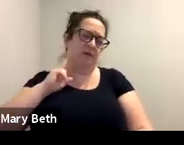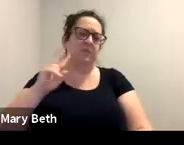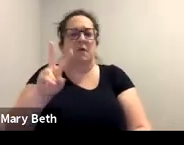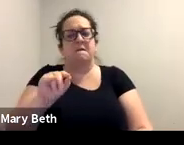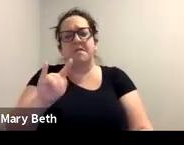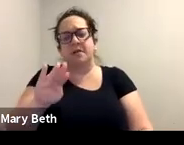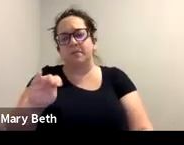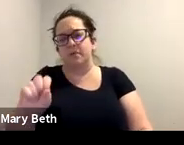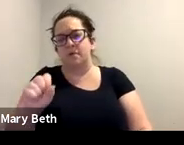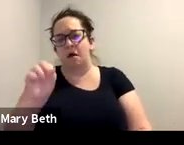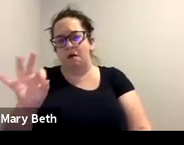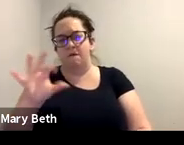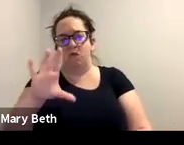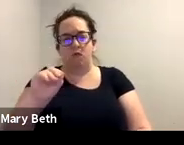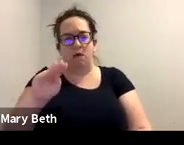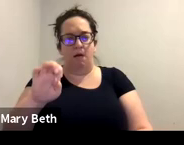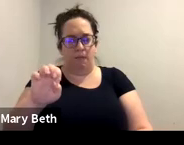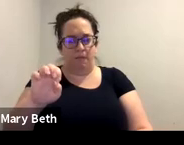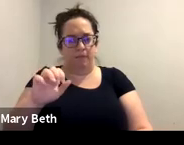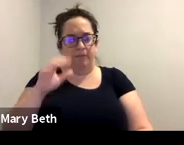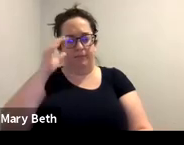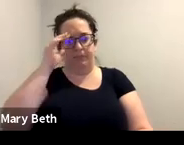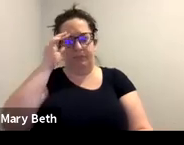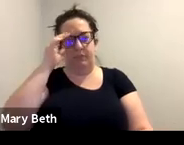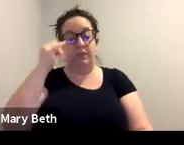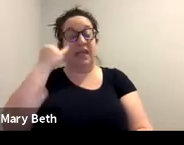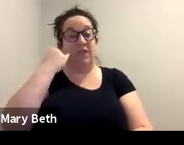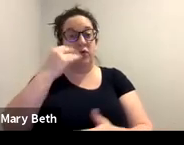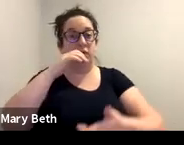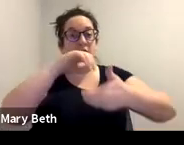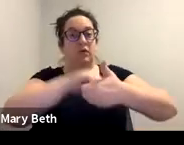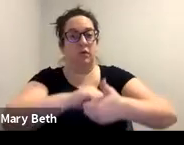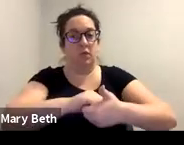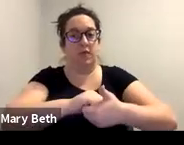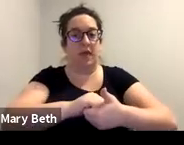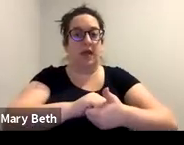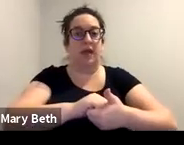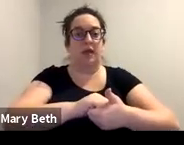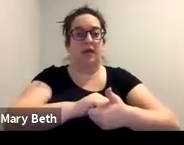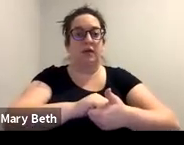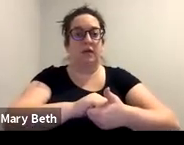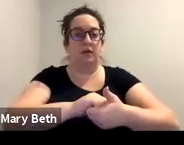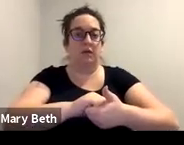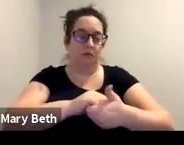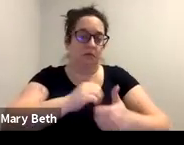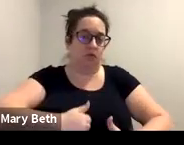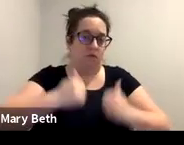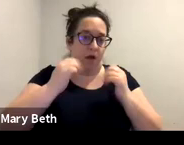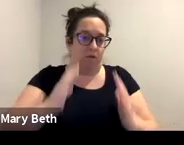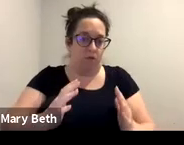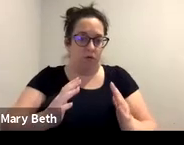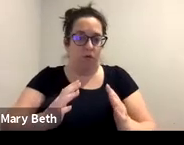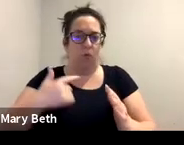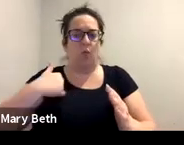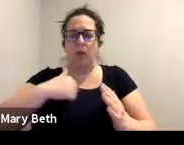the immigrant survivor, um, law enforcement, I know we're focusing on civil options as an alternative to